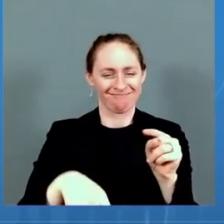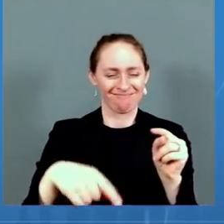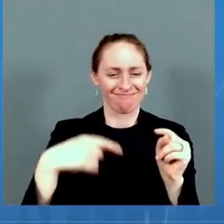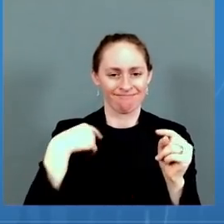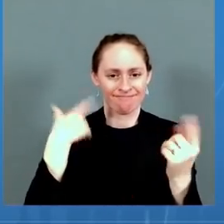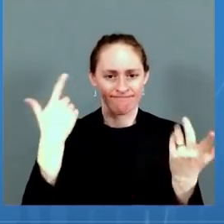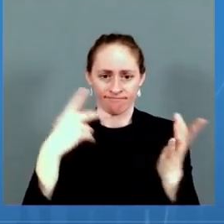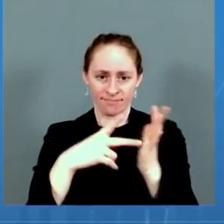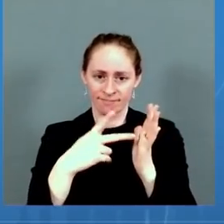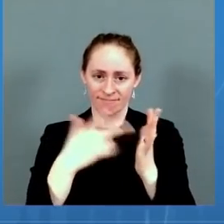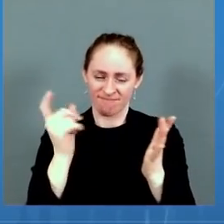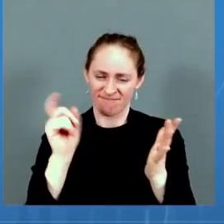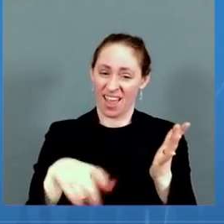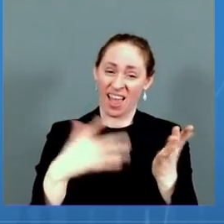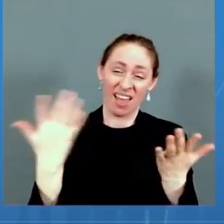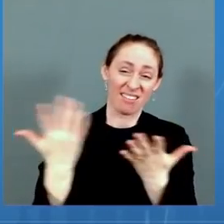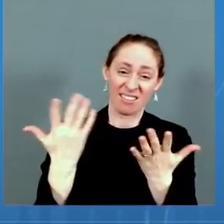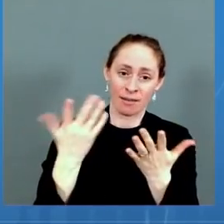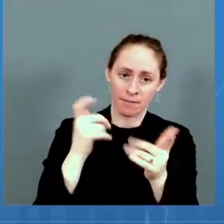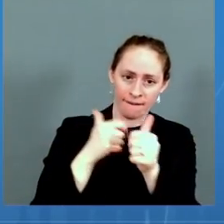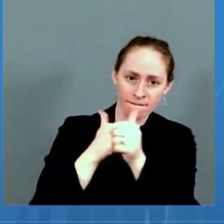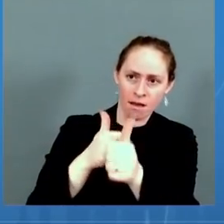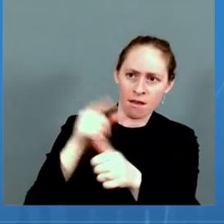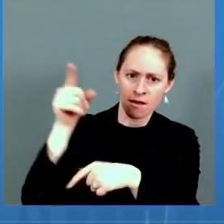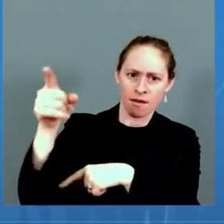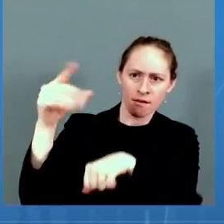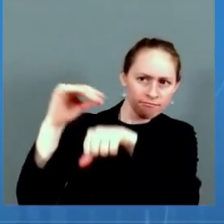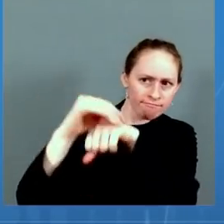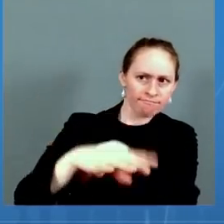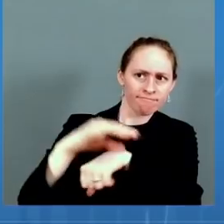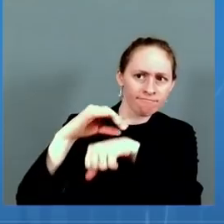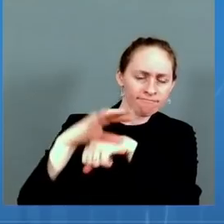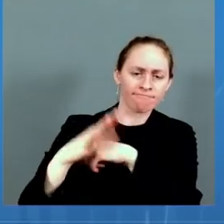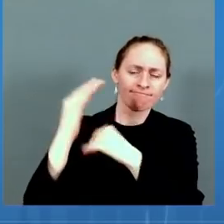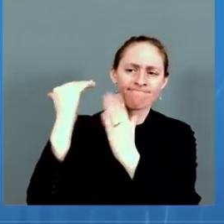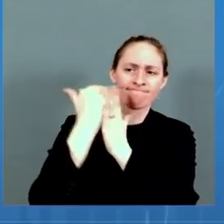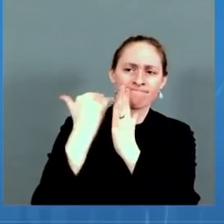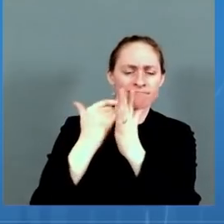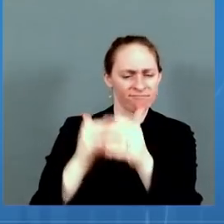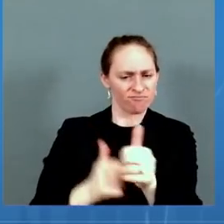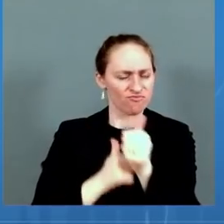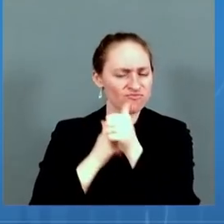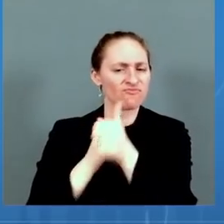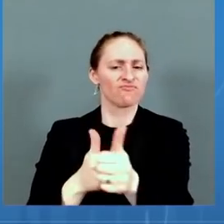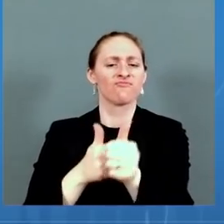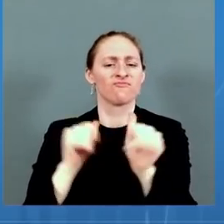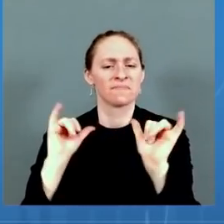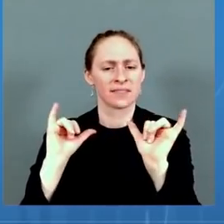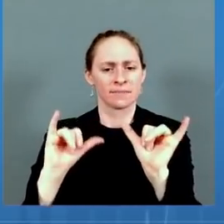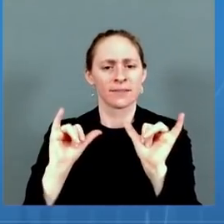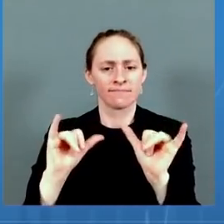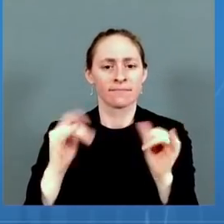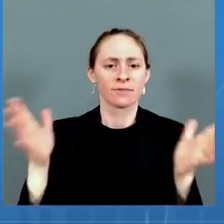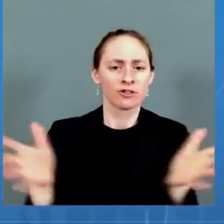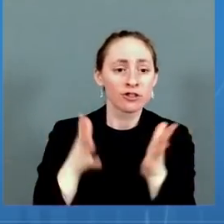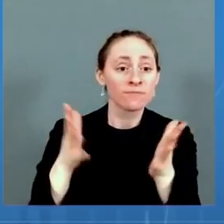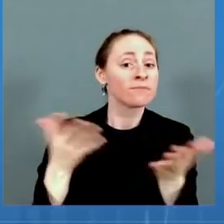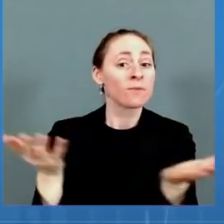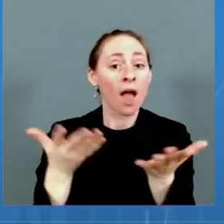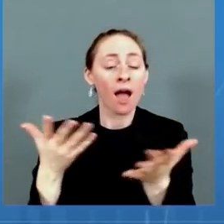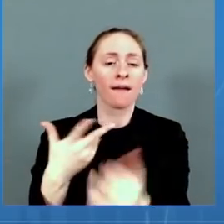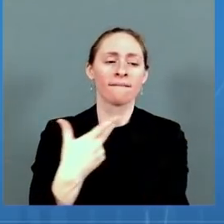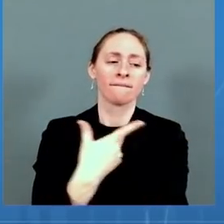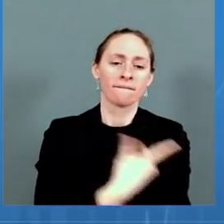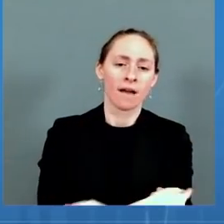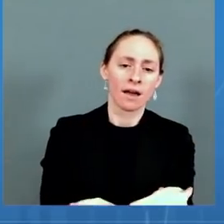prudence in wearing masks in indoor crowded places that are public settings, but also continue to understand